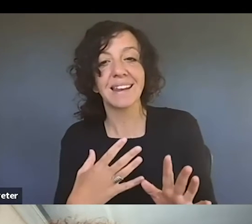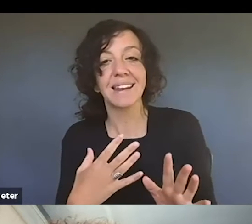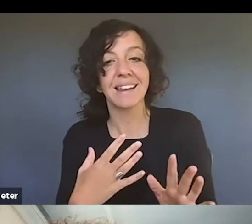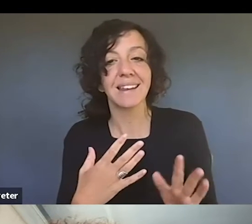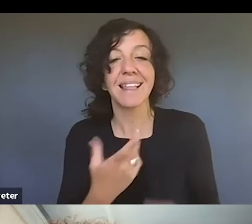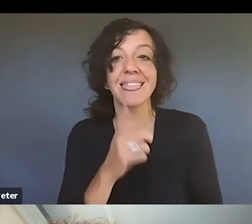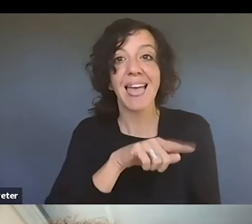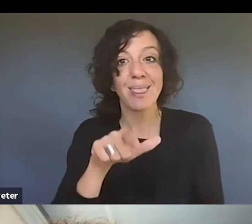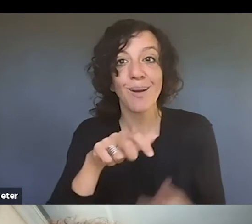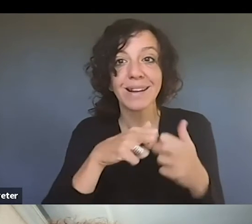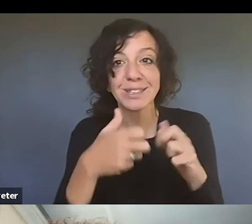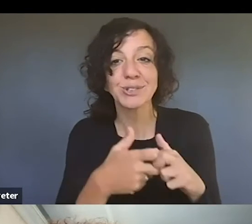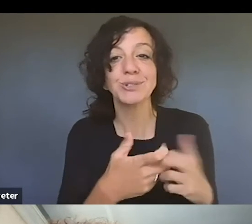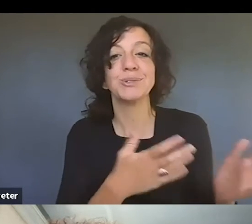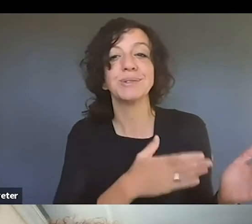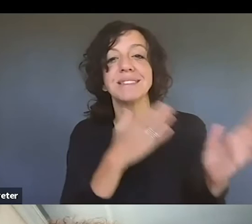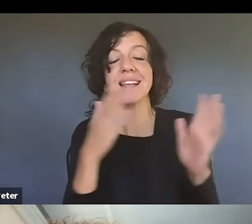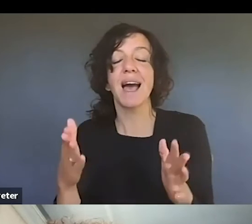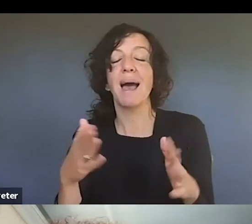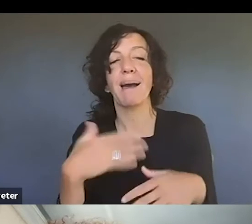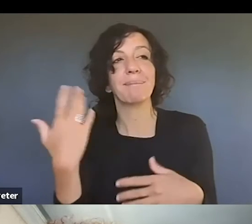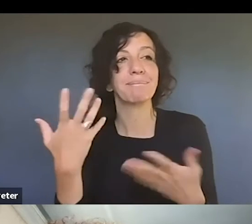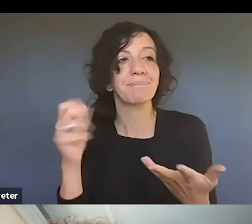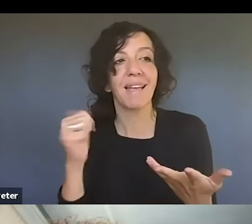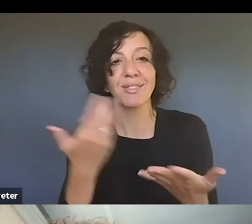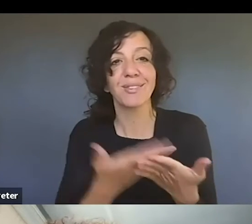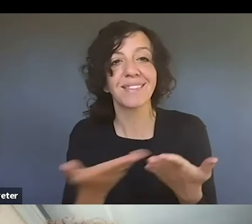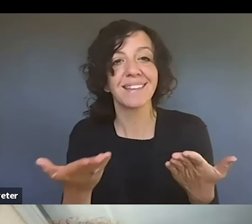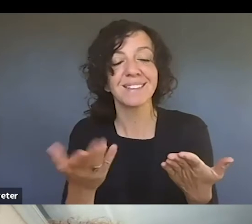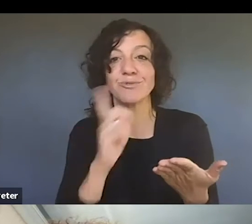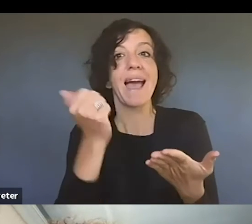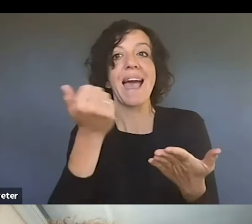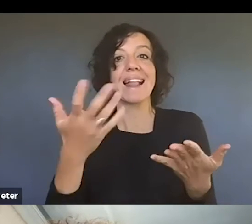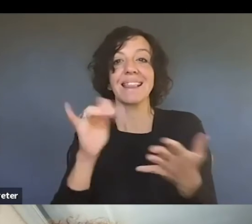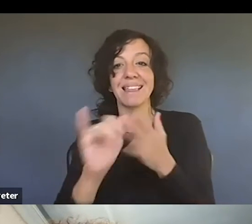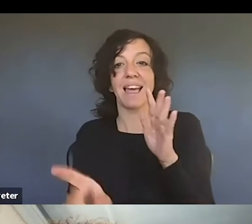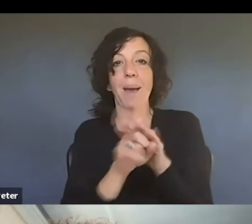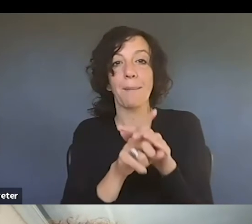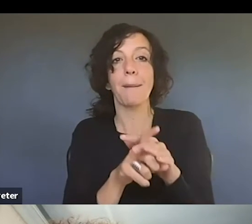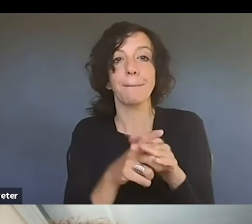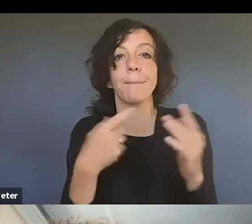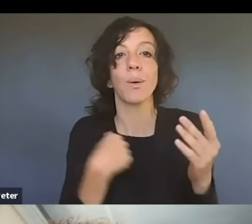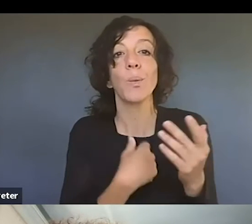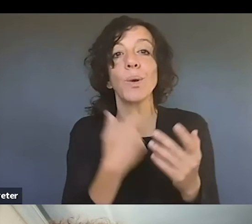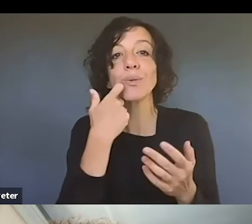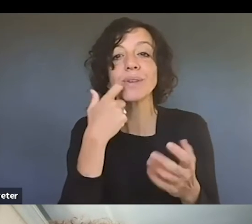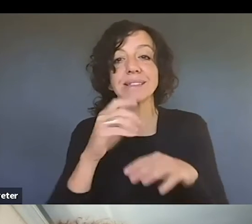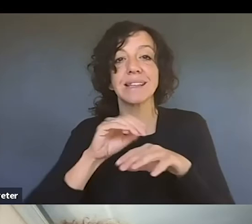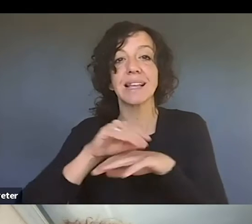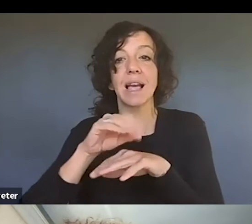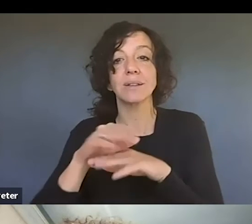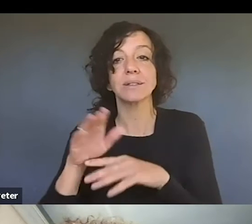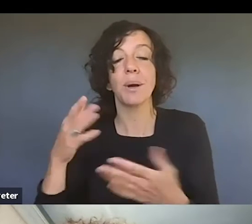landlord issues. And, uh, you know, it's anything that might come up. I mean, we actually recently counseled a